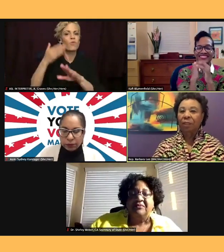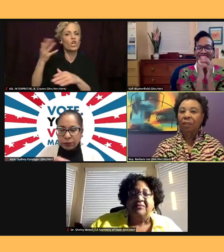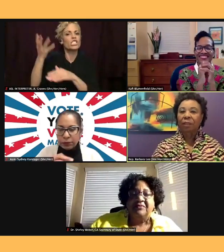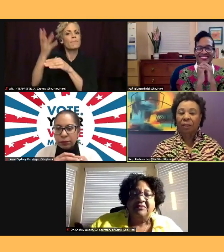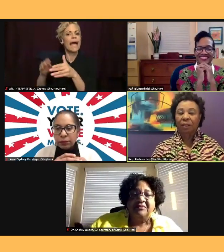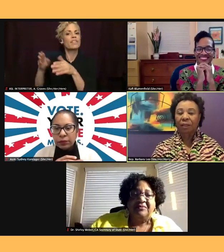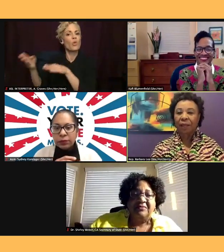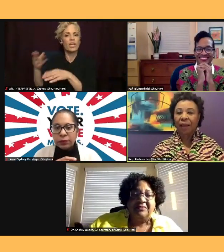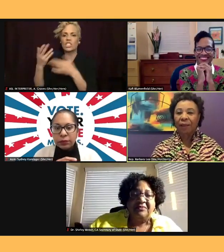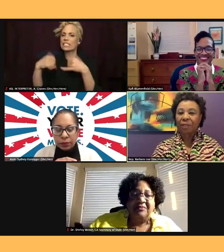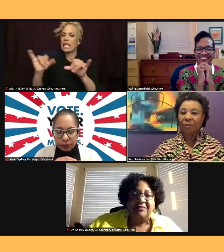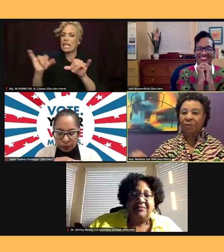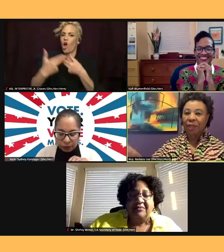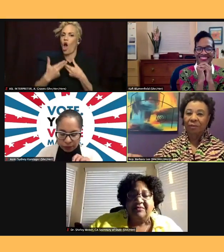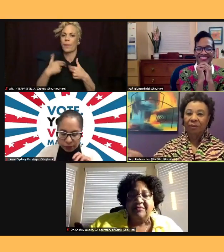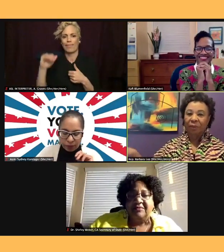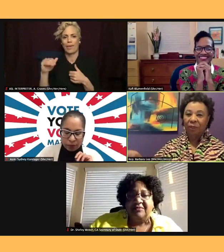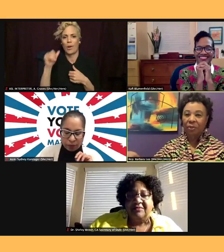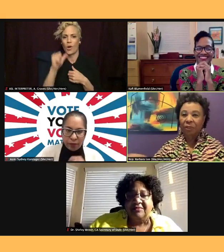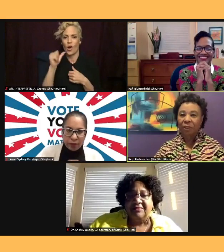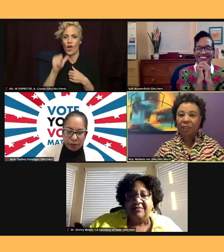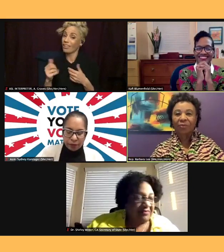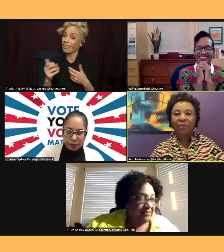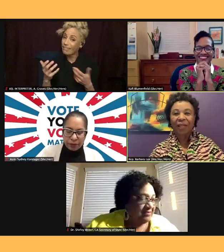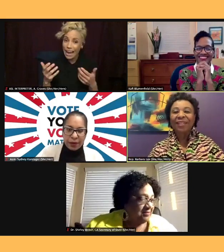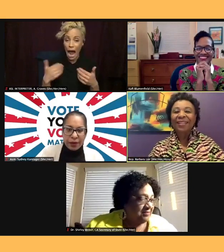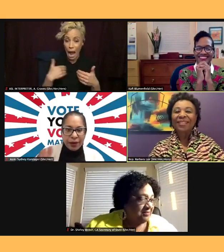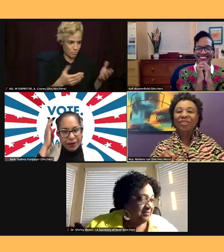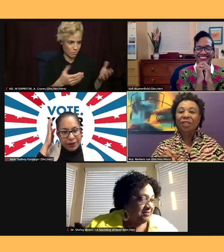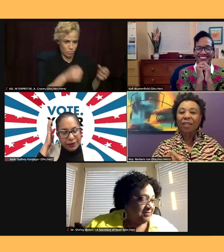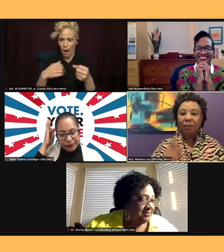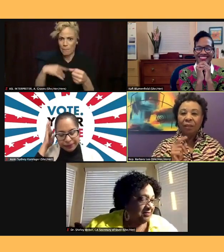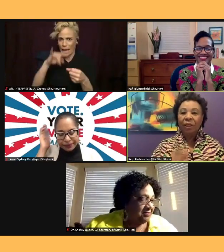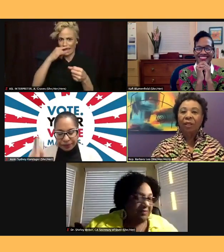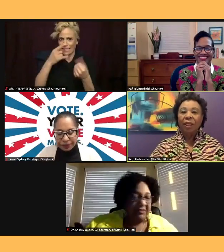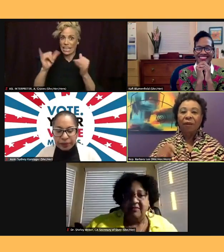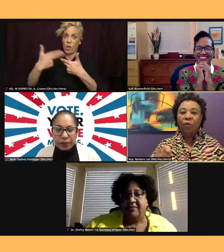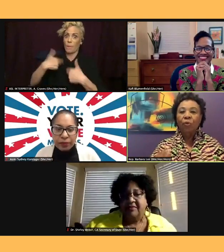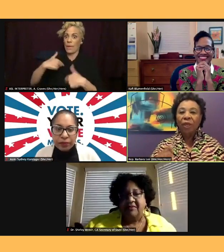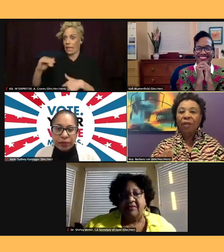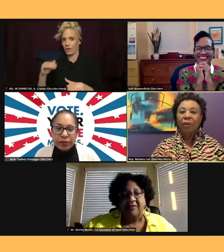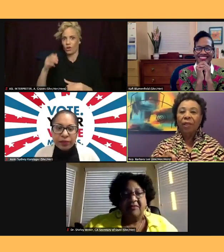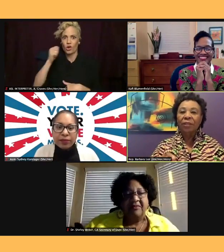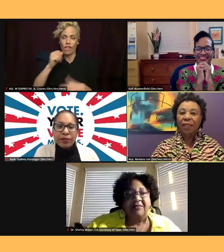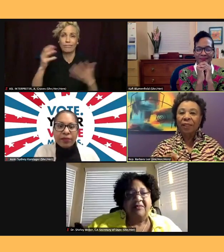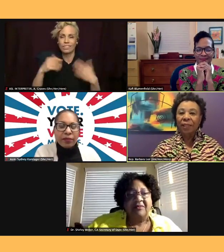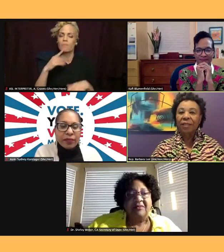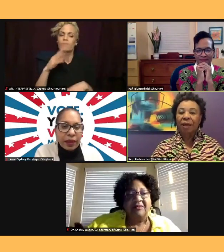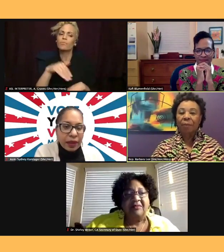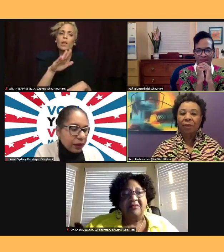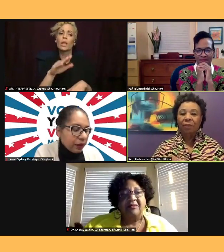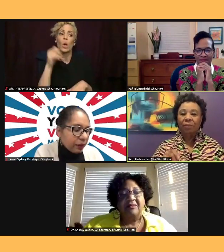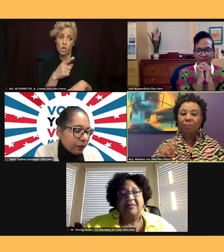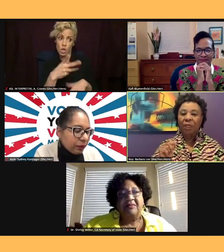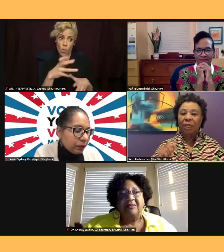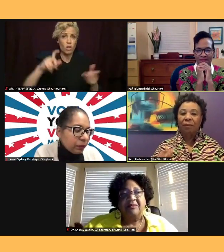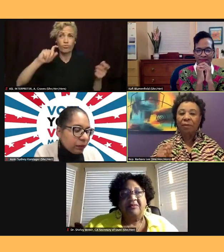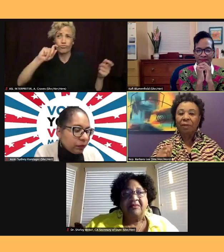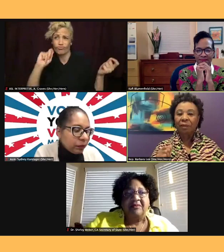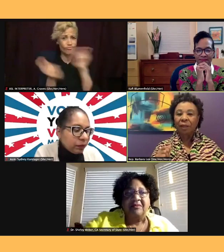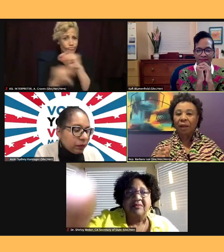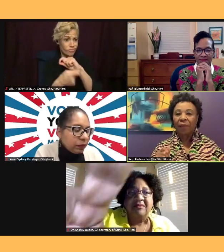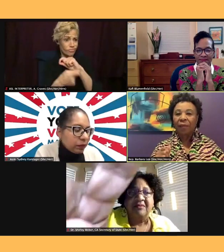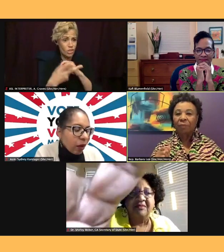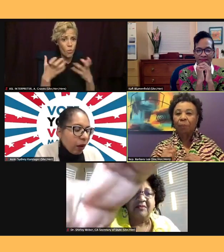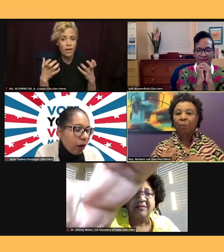And I was there with my two little kids, right? So she said, little girl, if you really want to shake things up and be and be